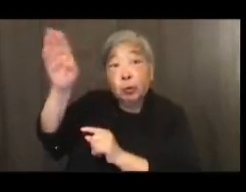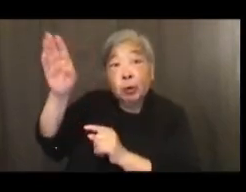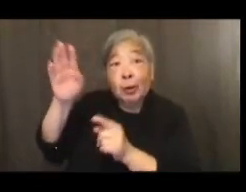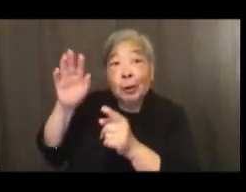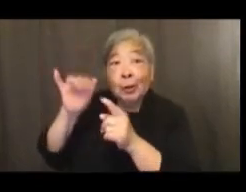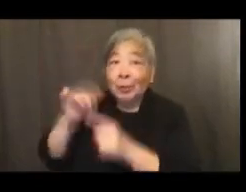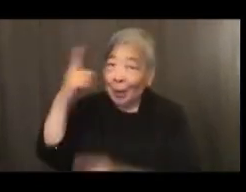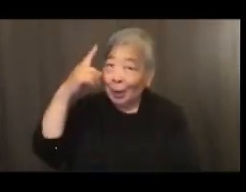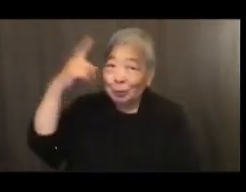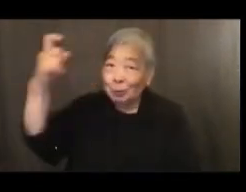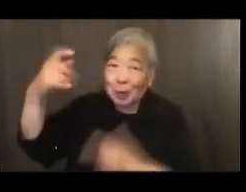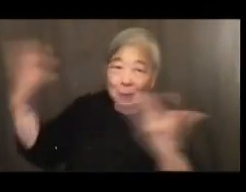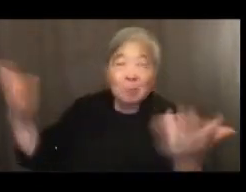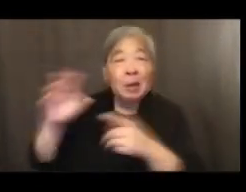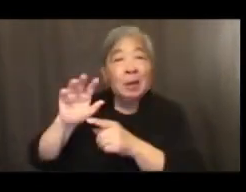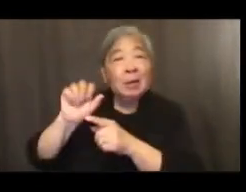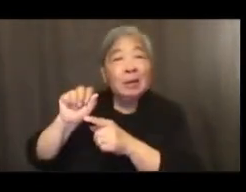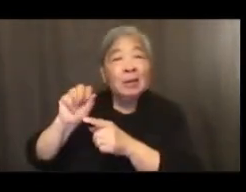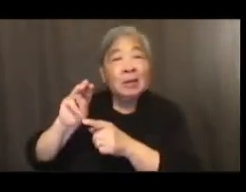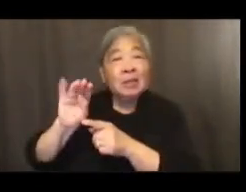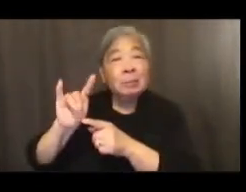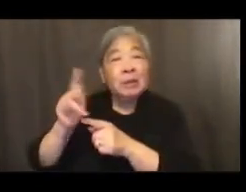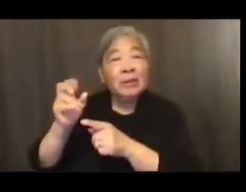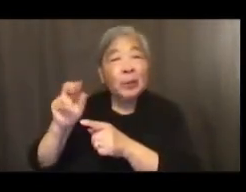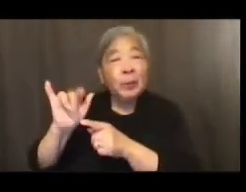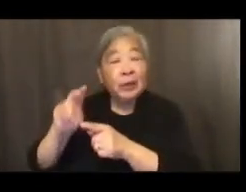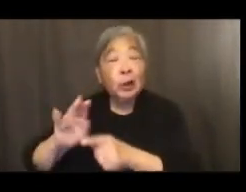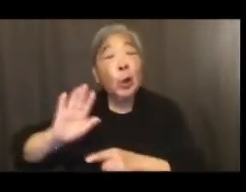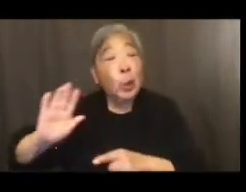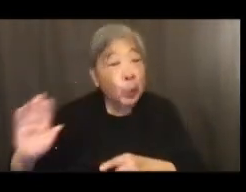Smithsonian, your Smithsonian,